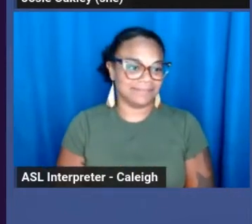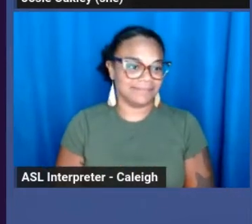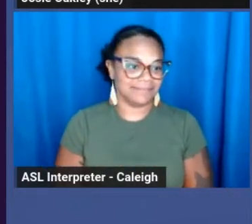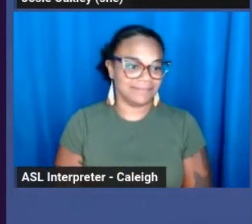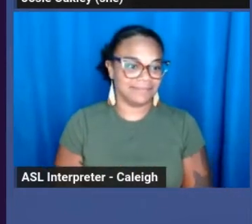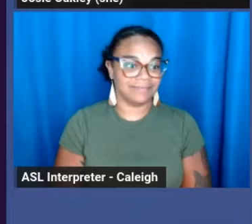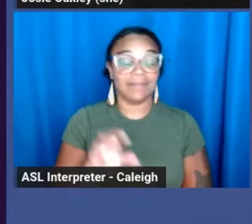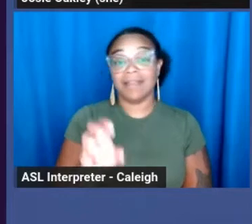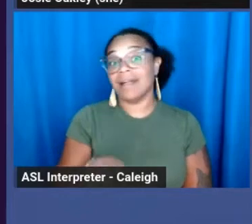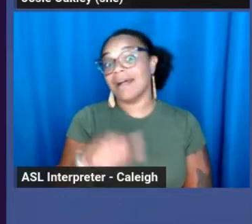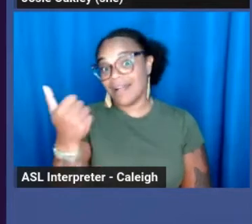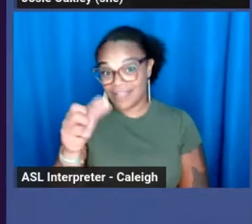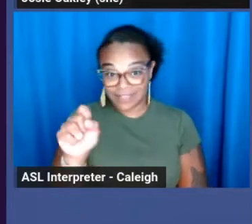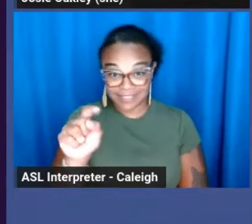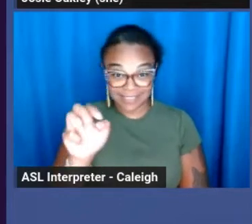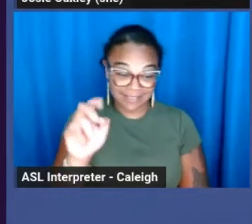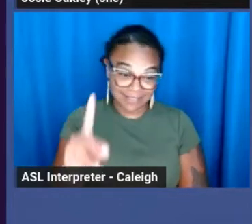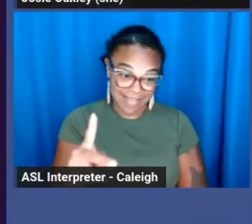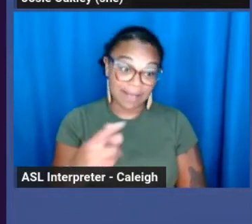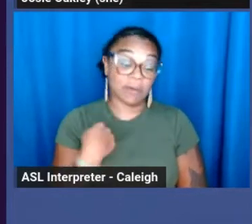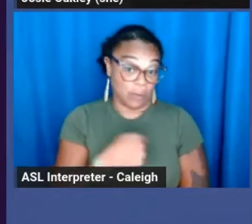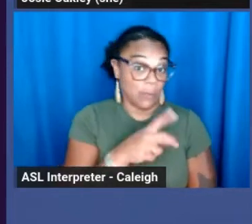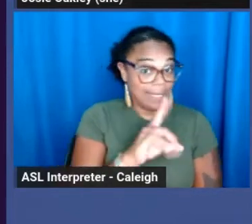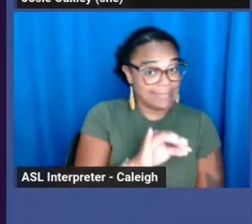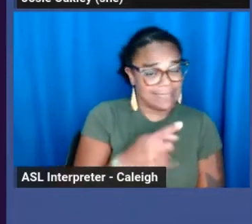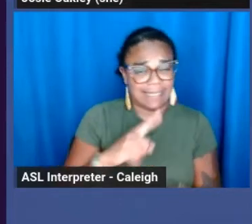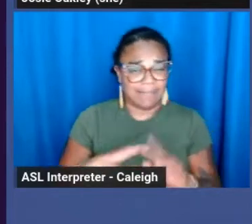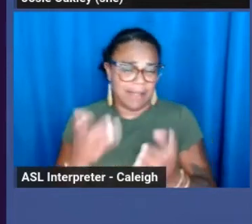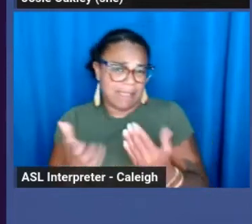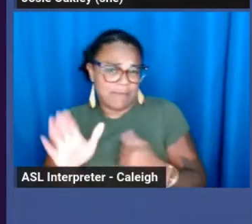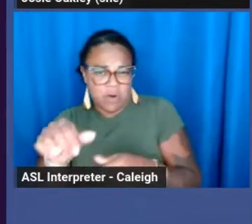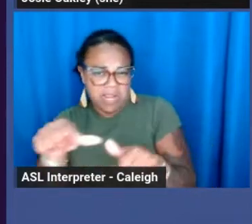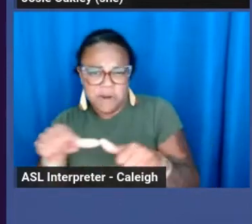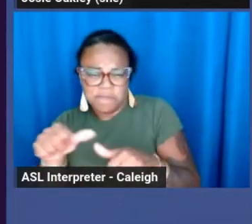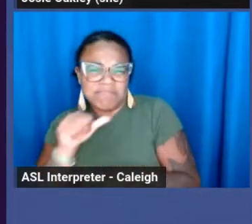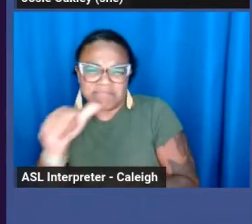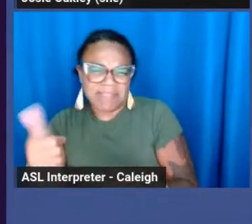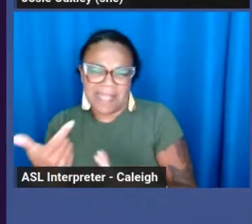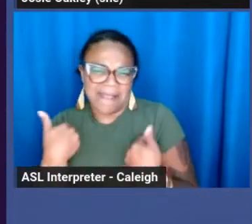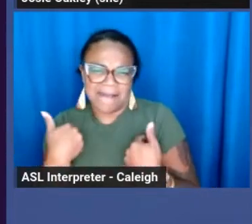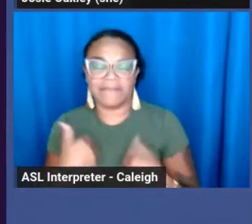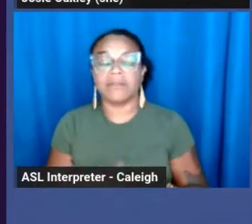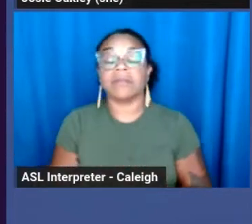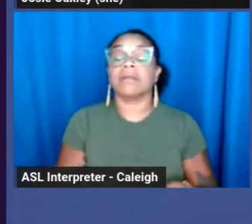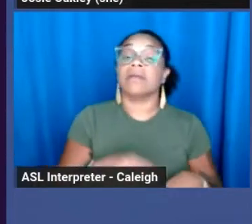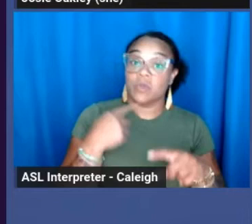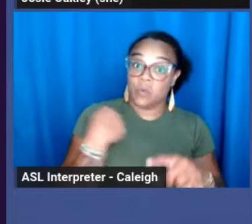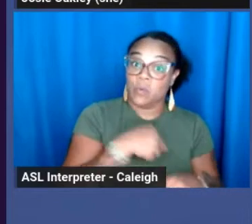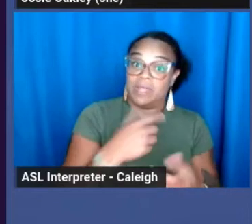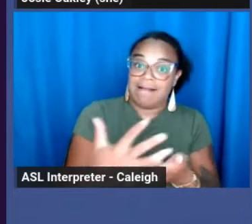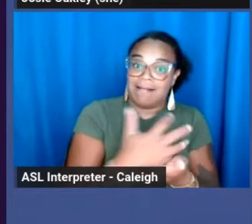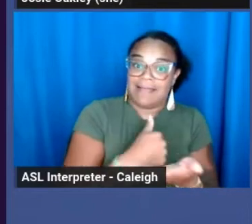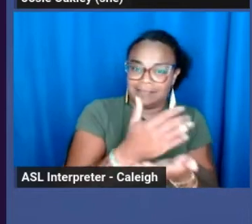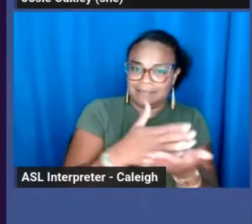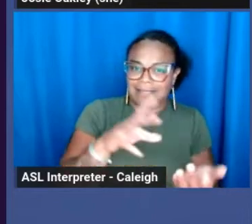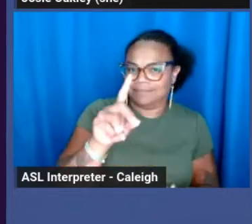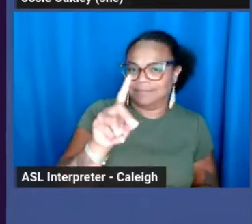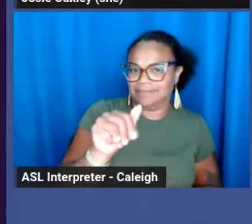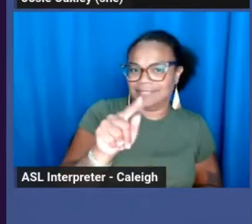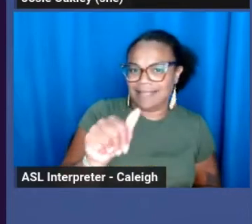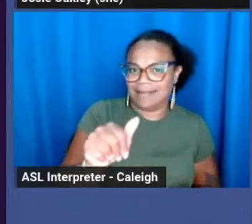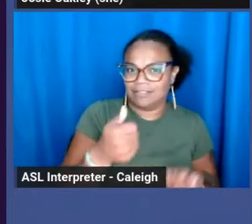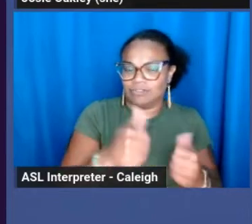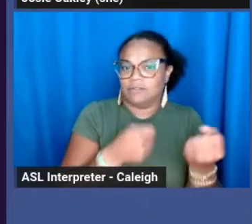Another step we did that may or may not make sense in your area is to get some data to back up the reasoning behind this ordinance.